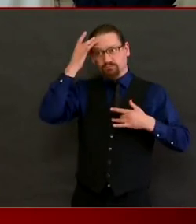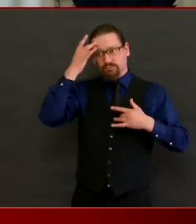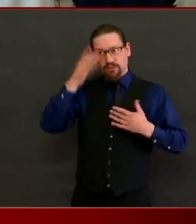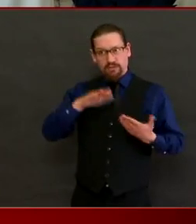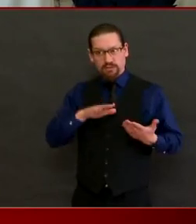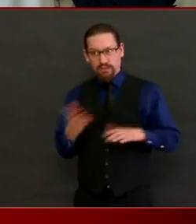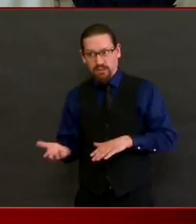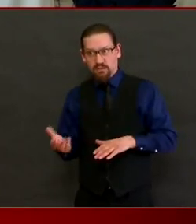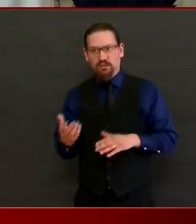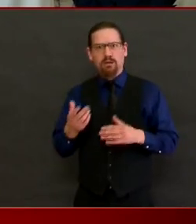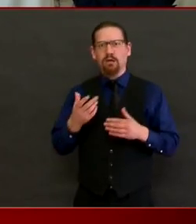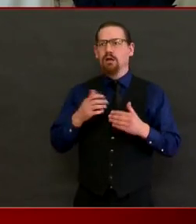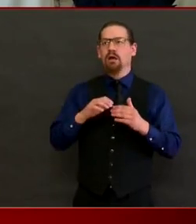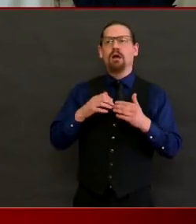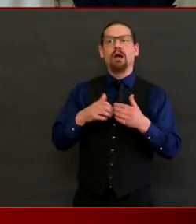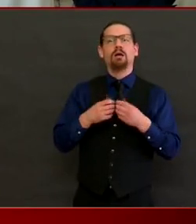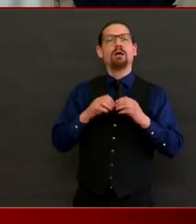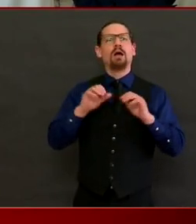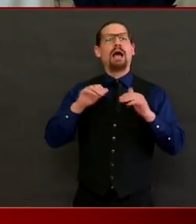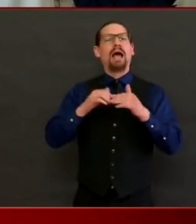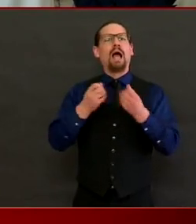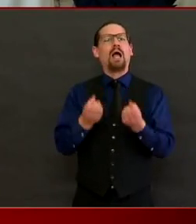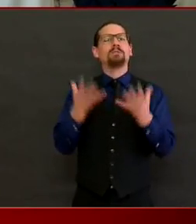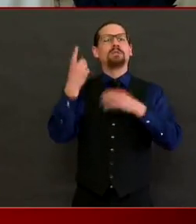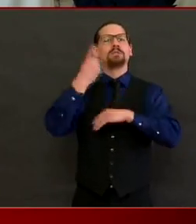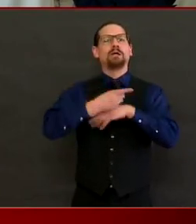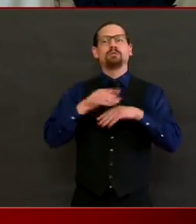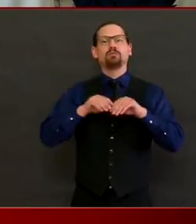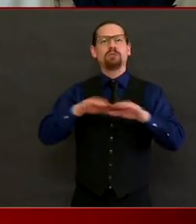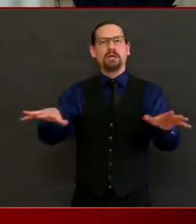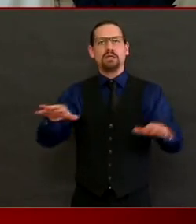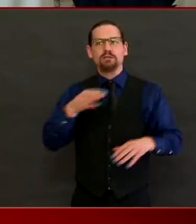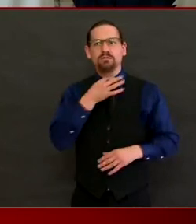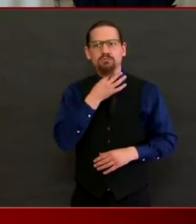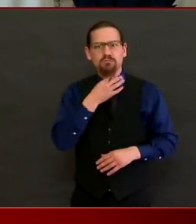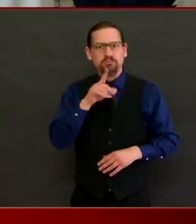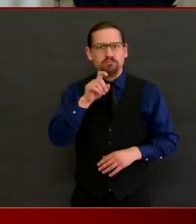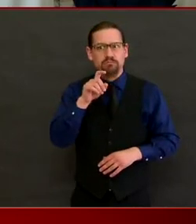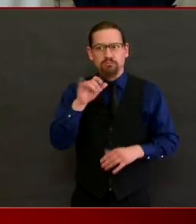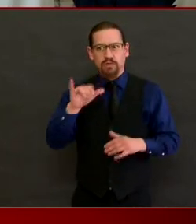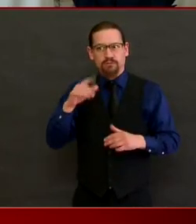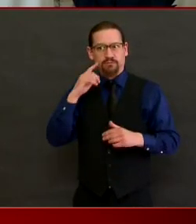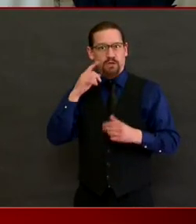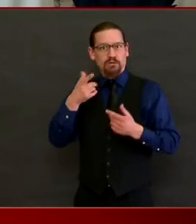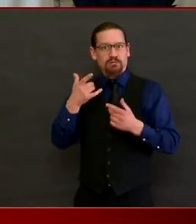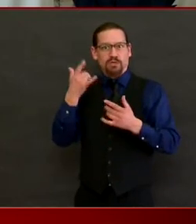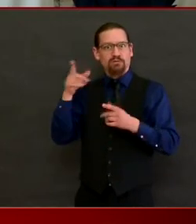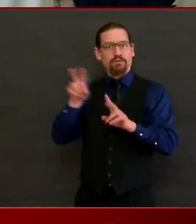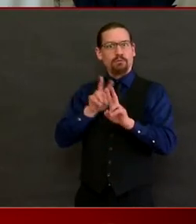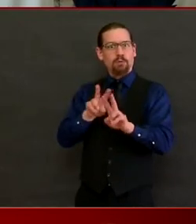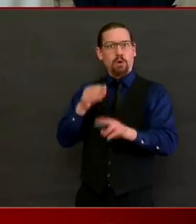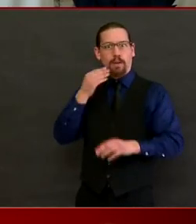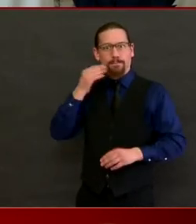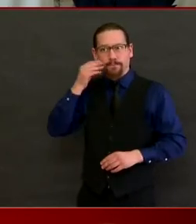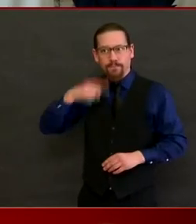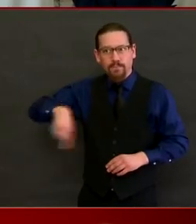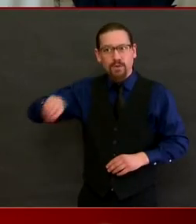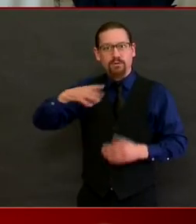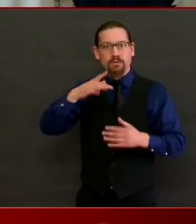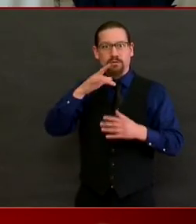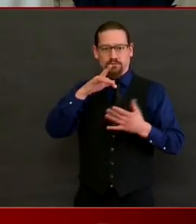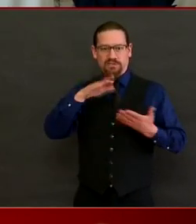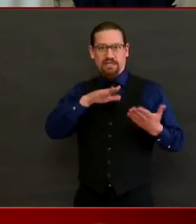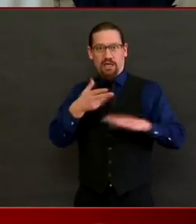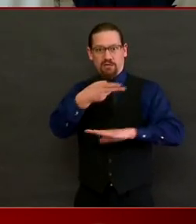funeral home workers? Thank you for that question. It is something that we are still learning in terms of the transmissibility in someone